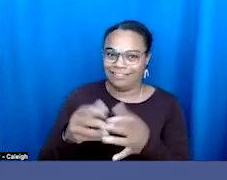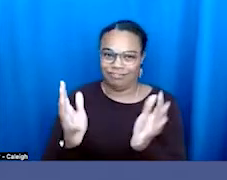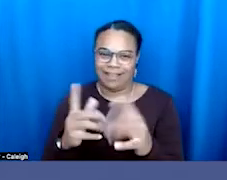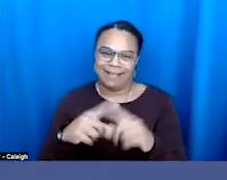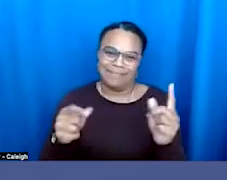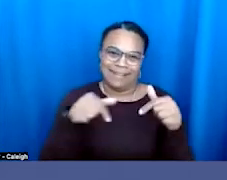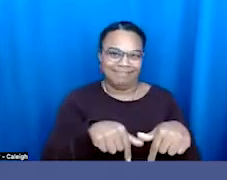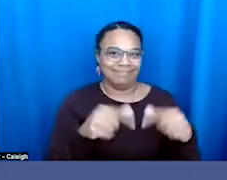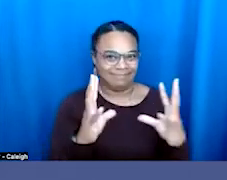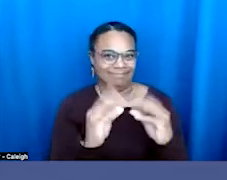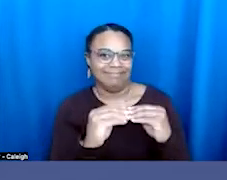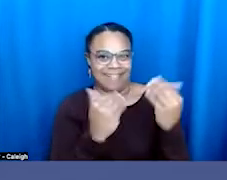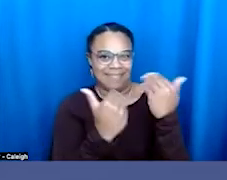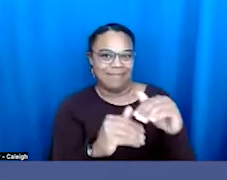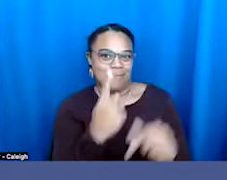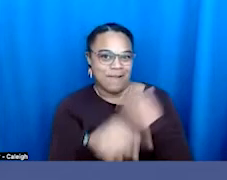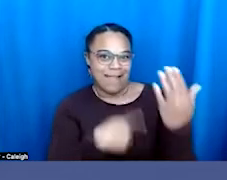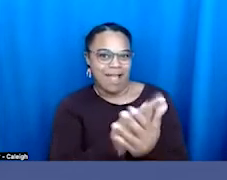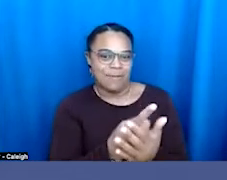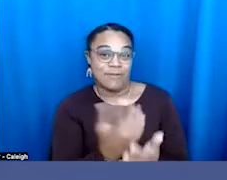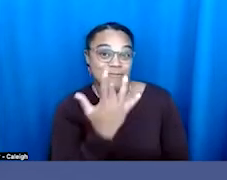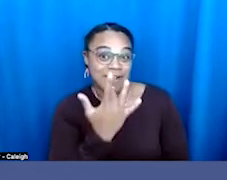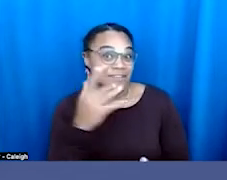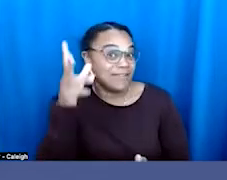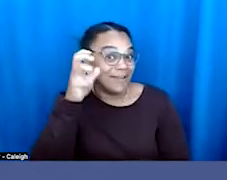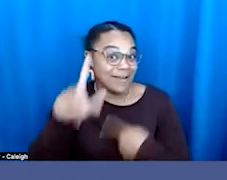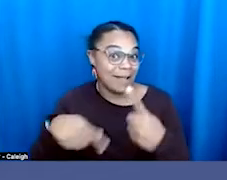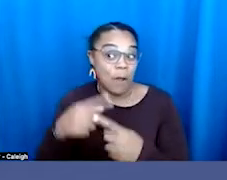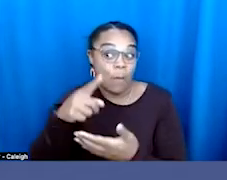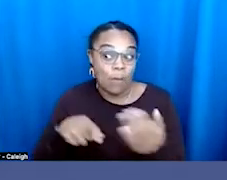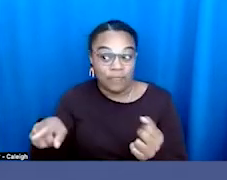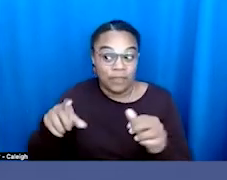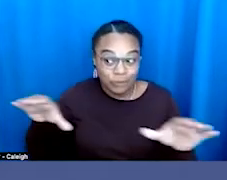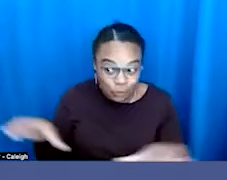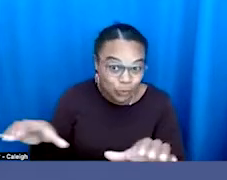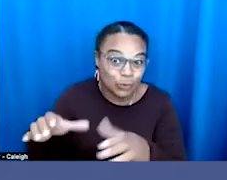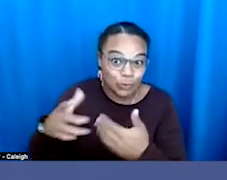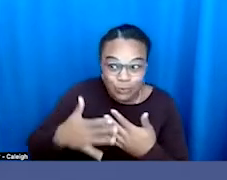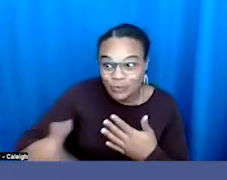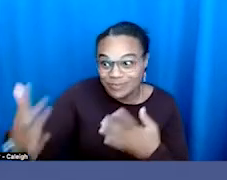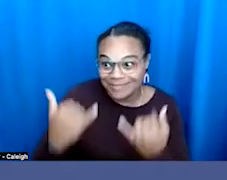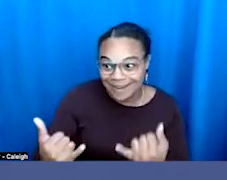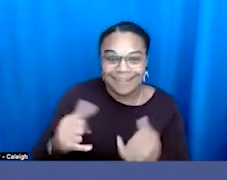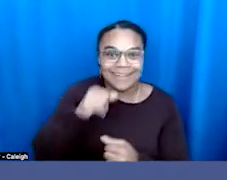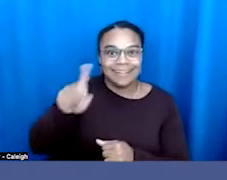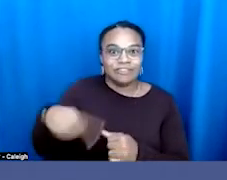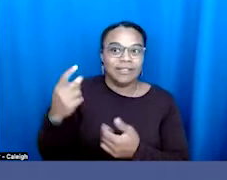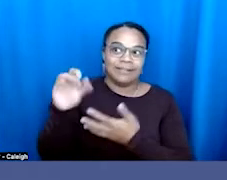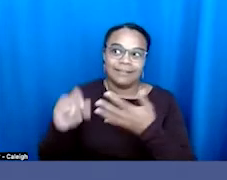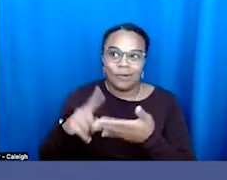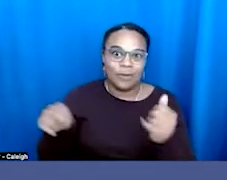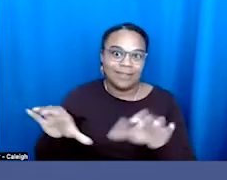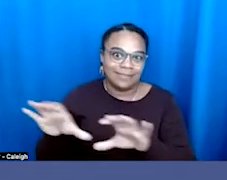hour, I want you to hear about what they're doing, just not about what they've done. And so to kick us off,